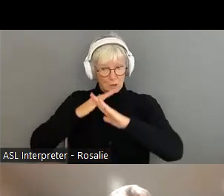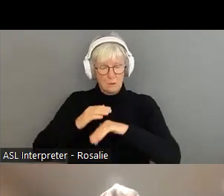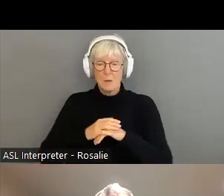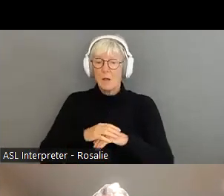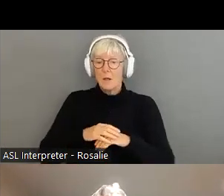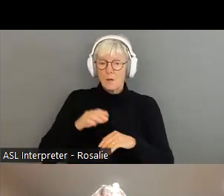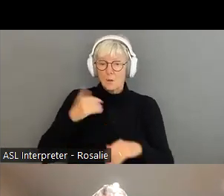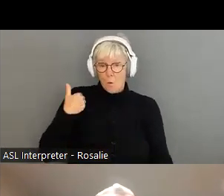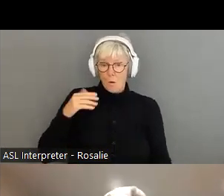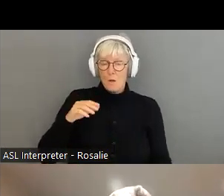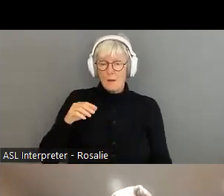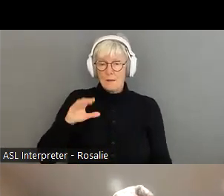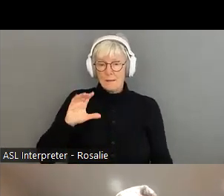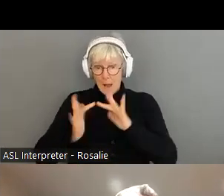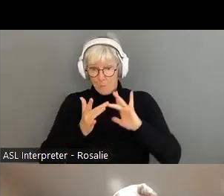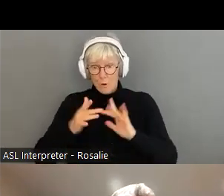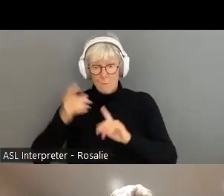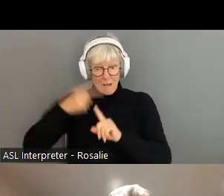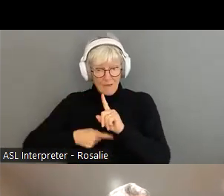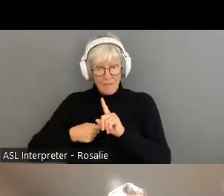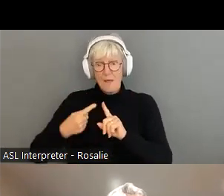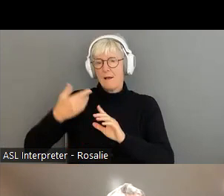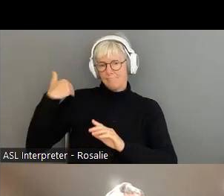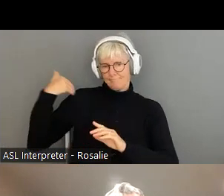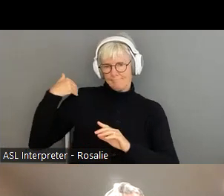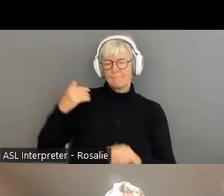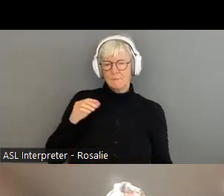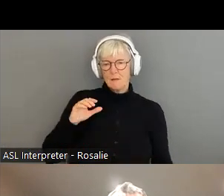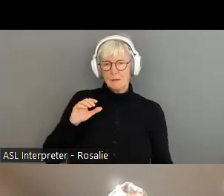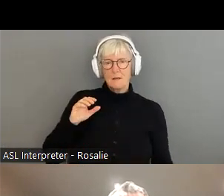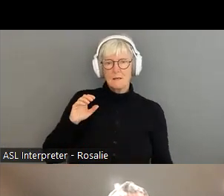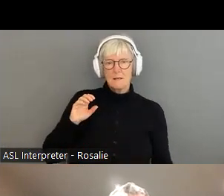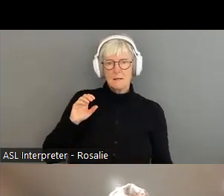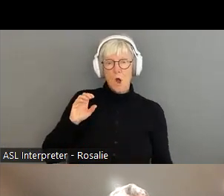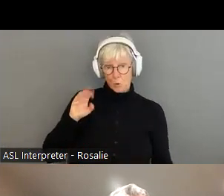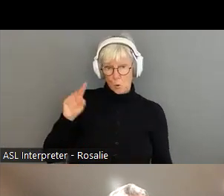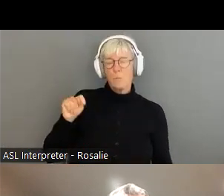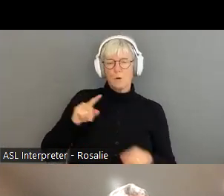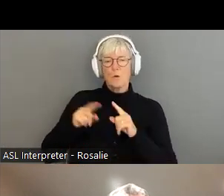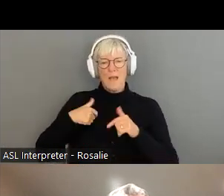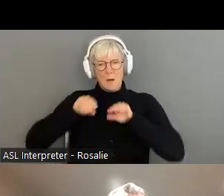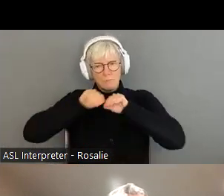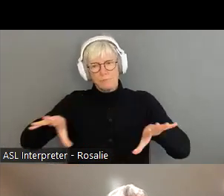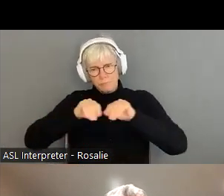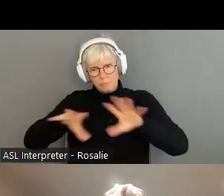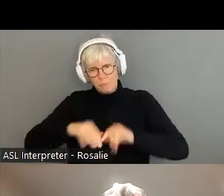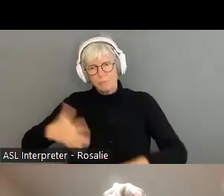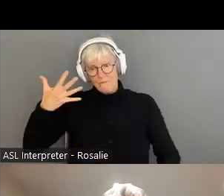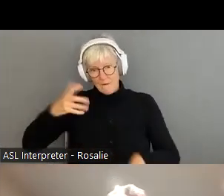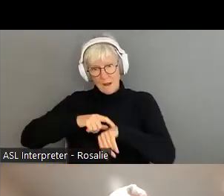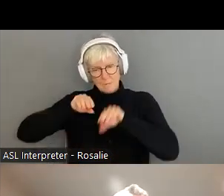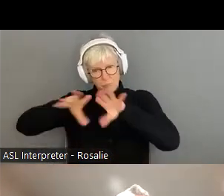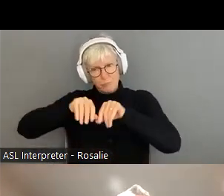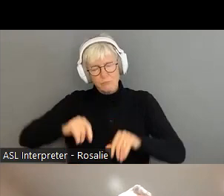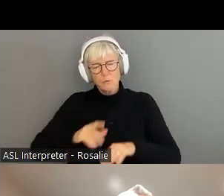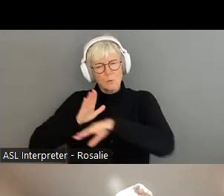last month where the Canadian Anti-Fraud Centre published five bulletins covering the top cyber frauds that affected Canadians